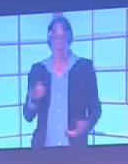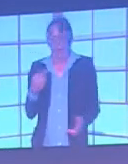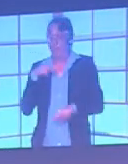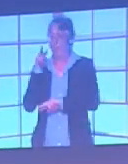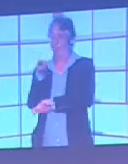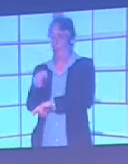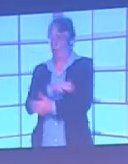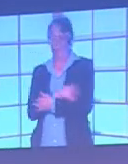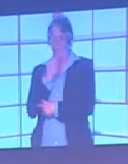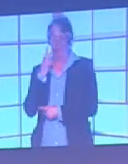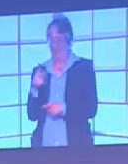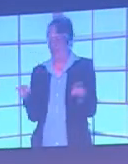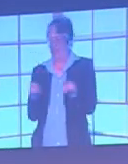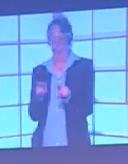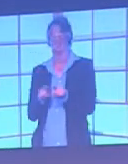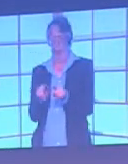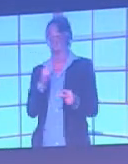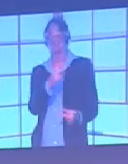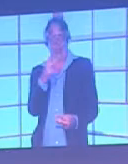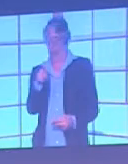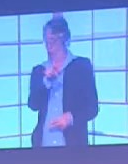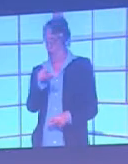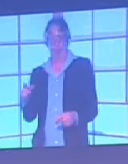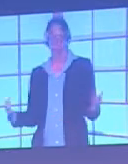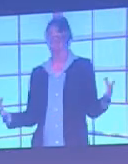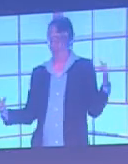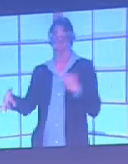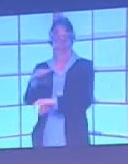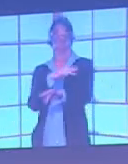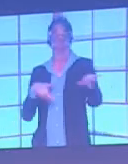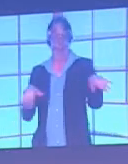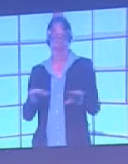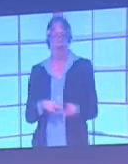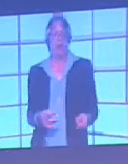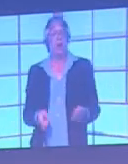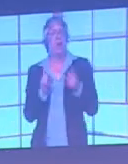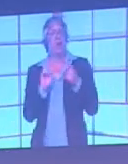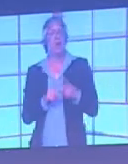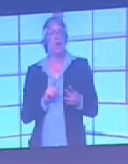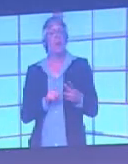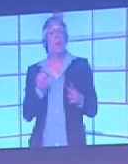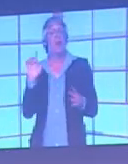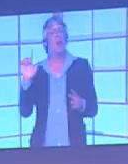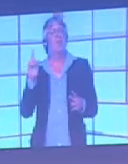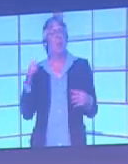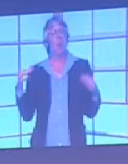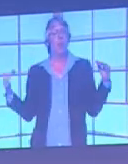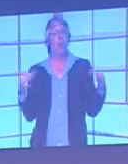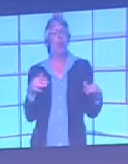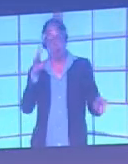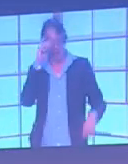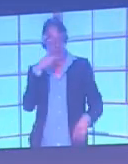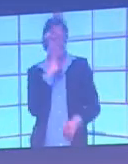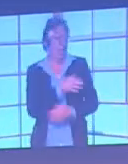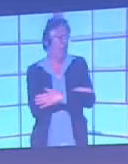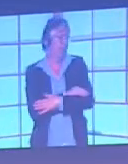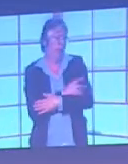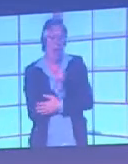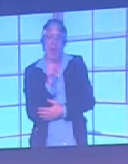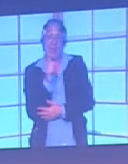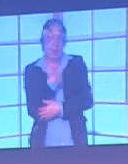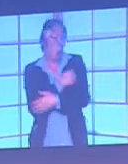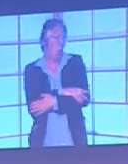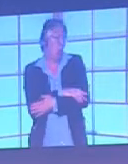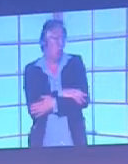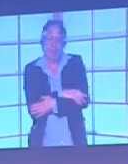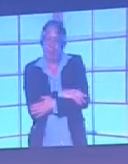And from the infamous Liverpool Ludogratz match, Andy Johnson said, I just switched on the Liverpool game. I'm red-green colour blind. I've got